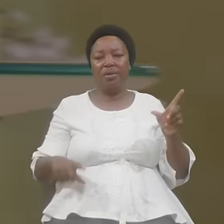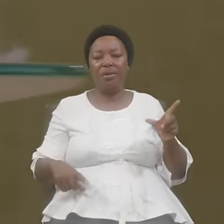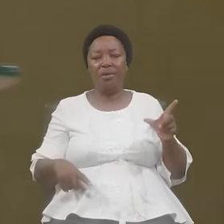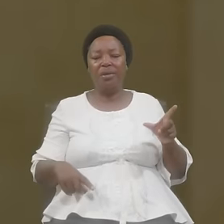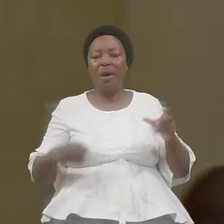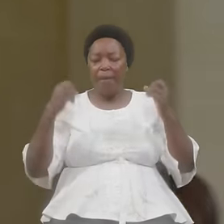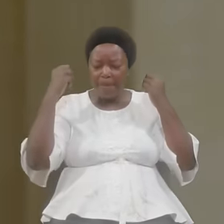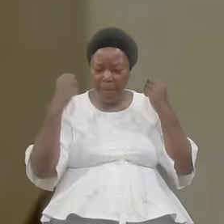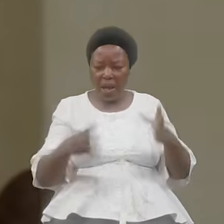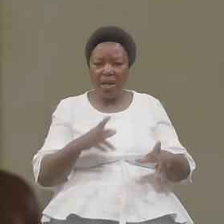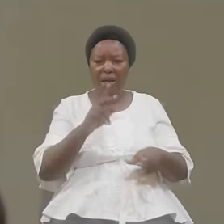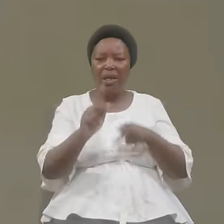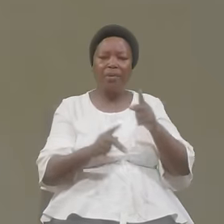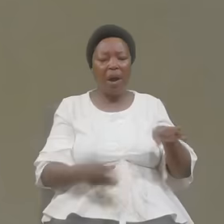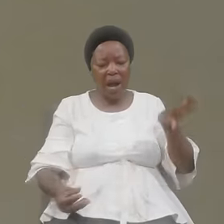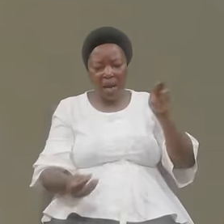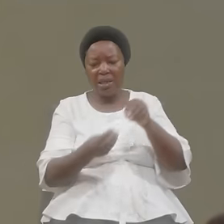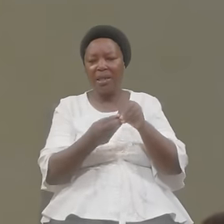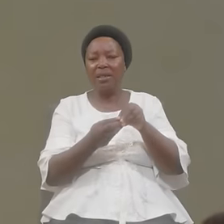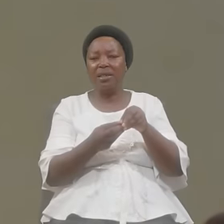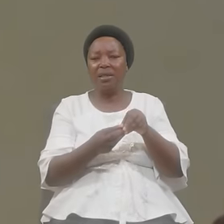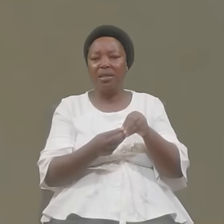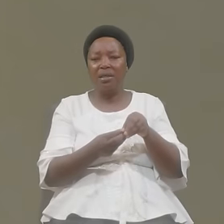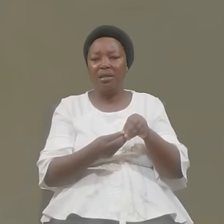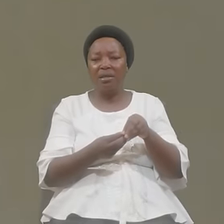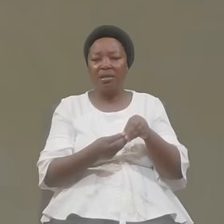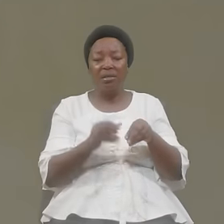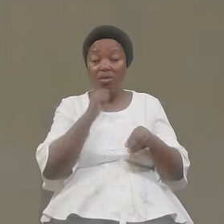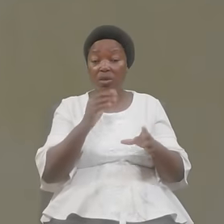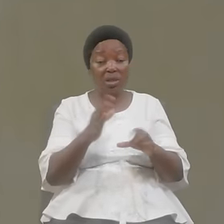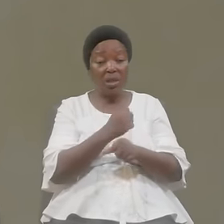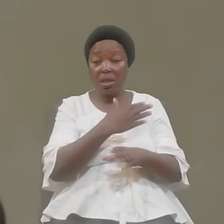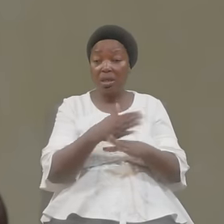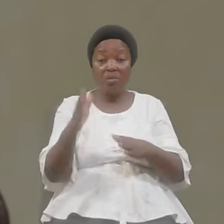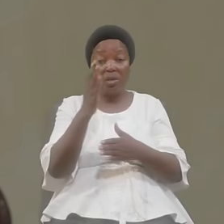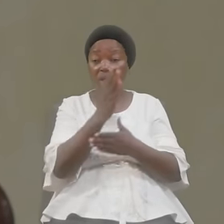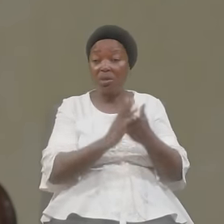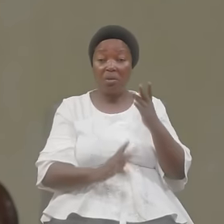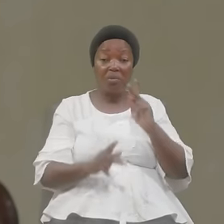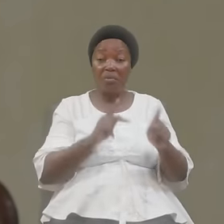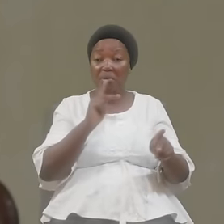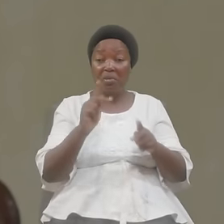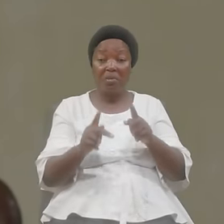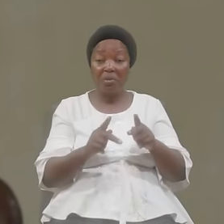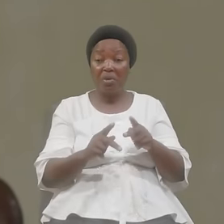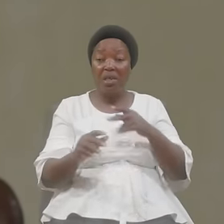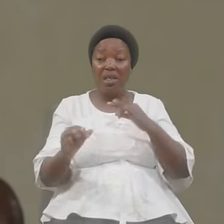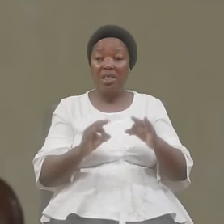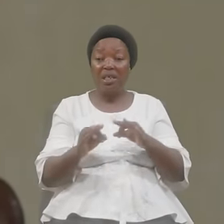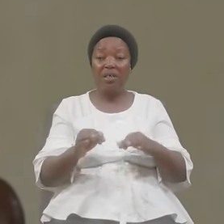Much People Added Not Taking Away Some People If You